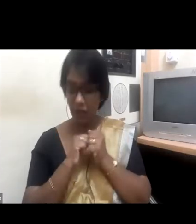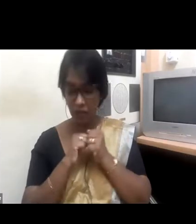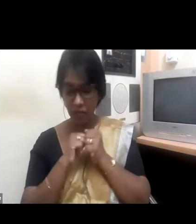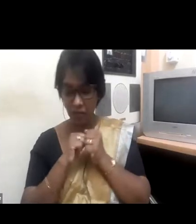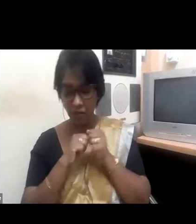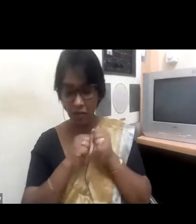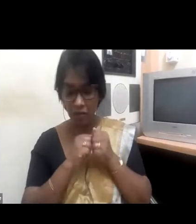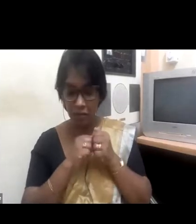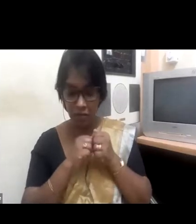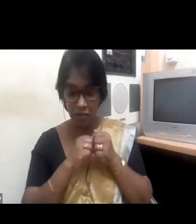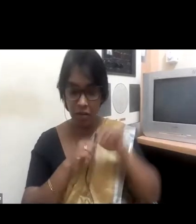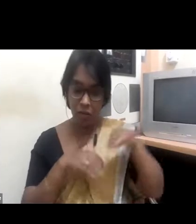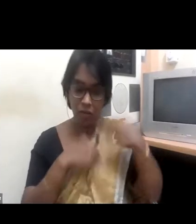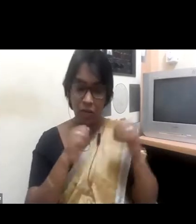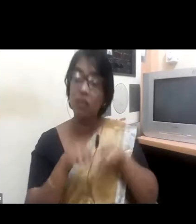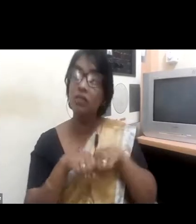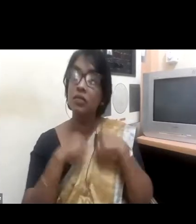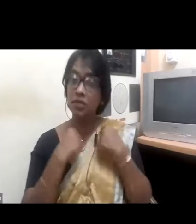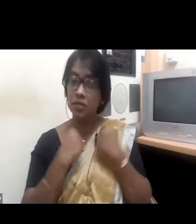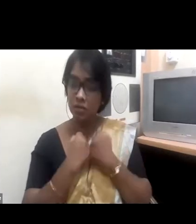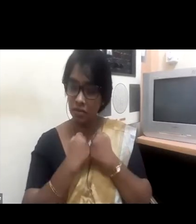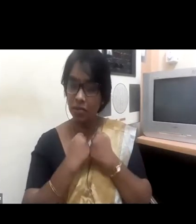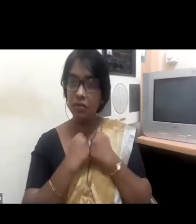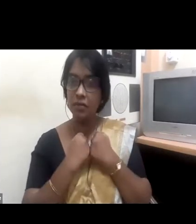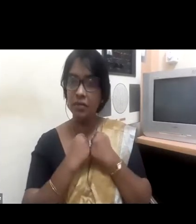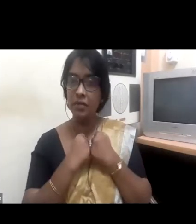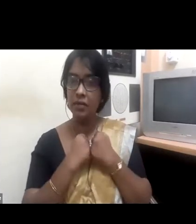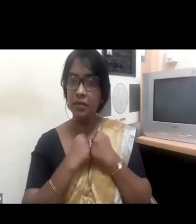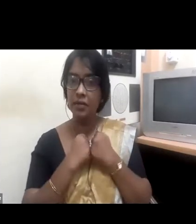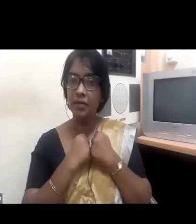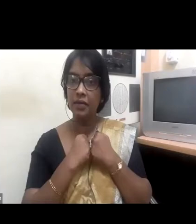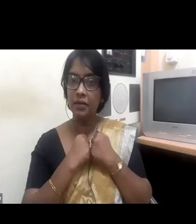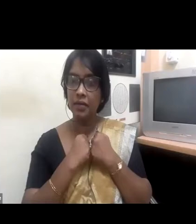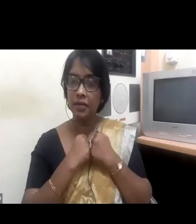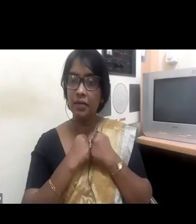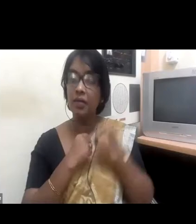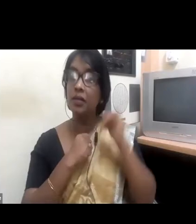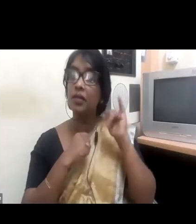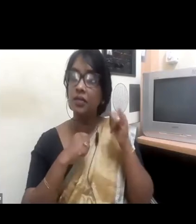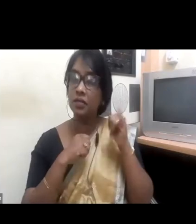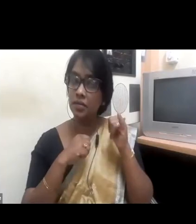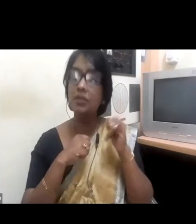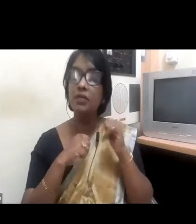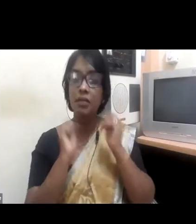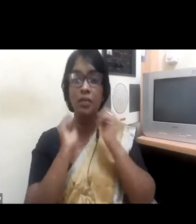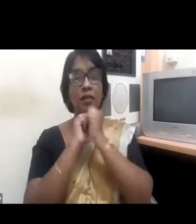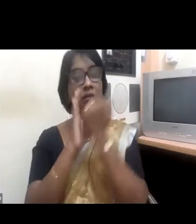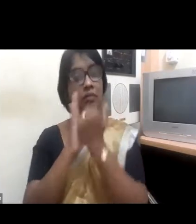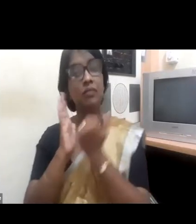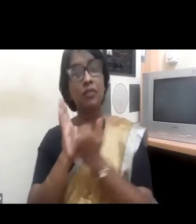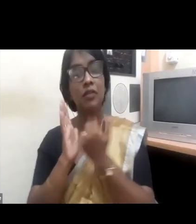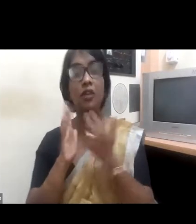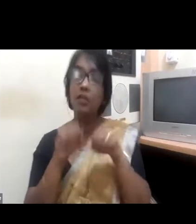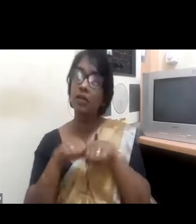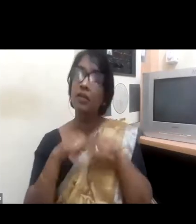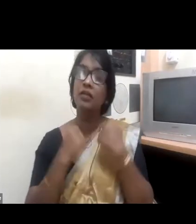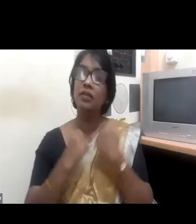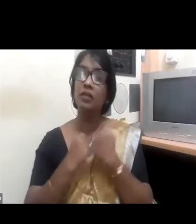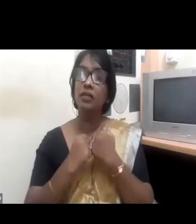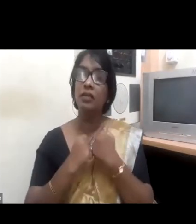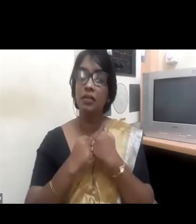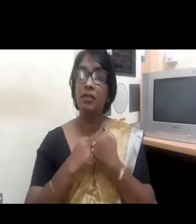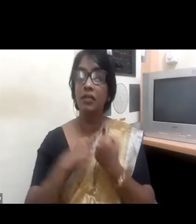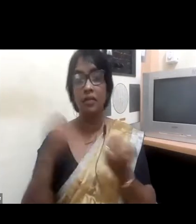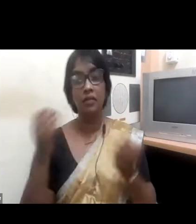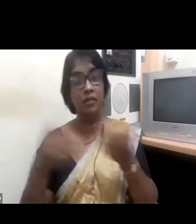Some of the programs as an organization that we run, we have focused career development programs for